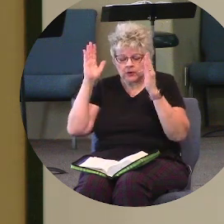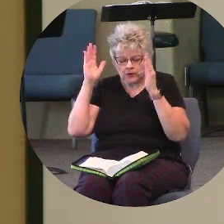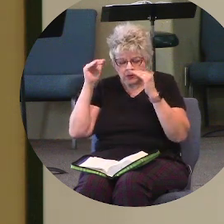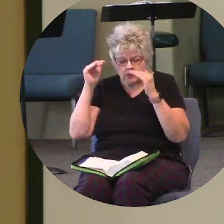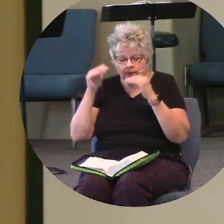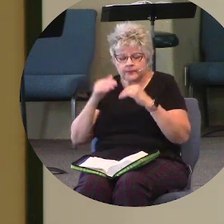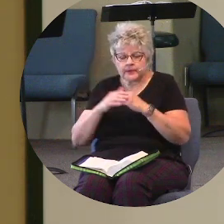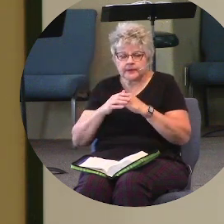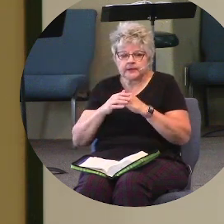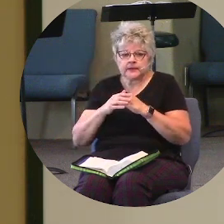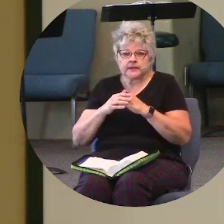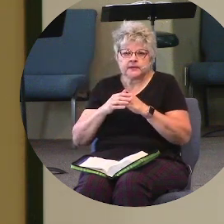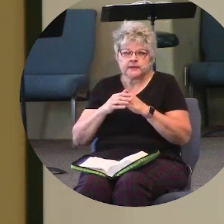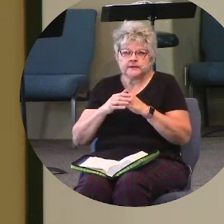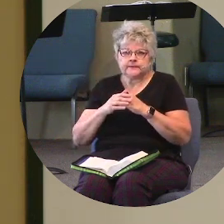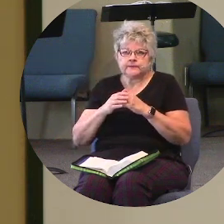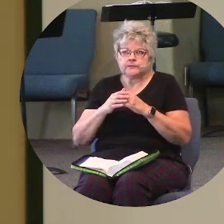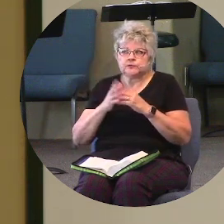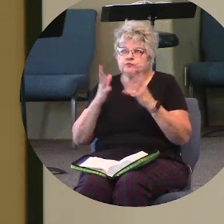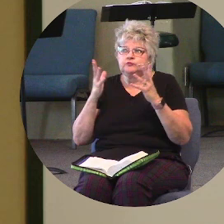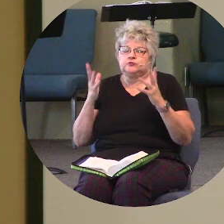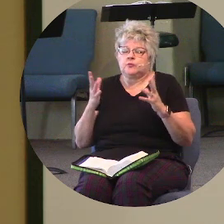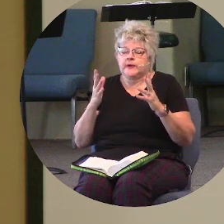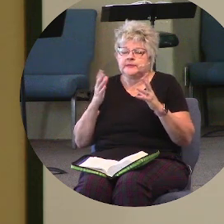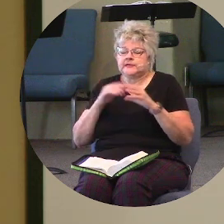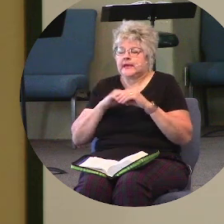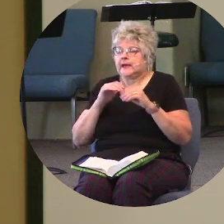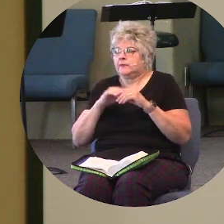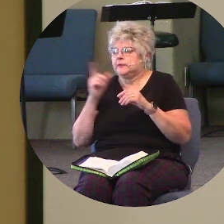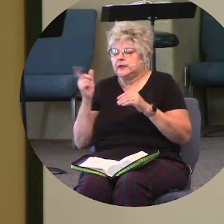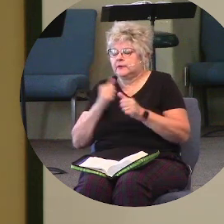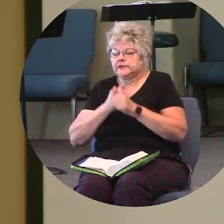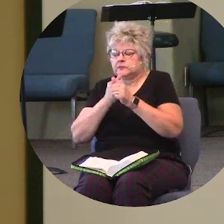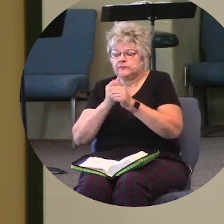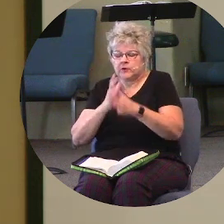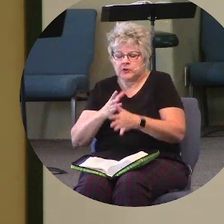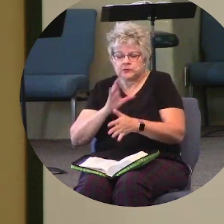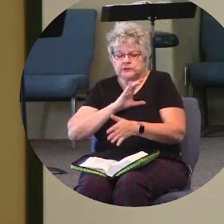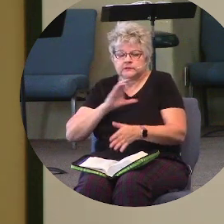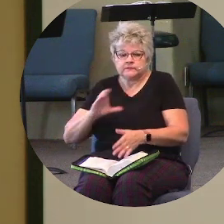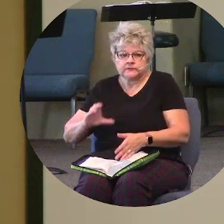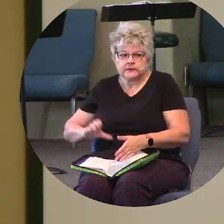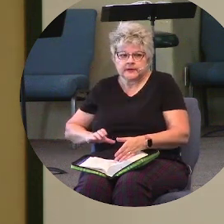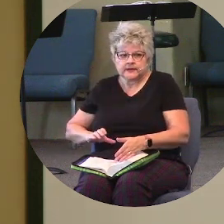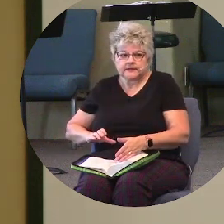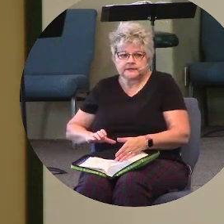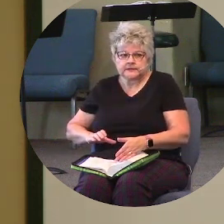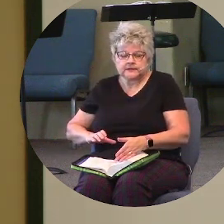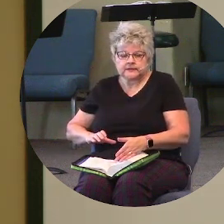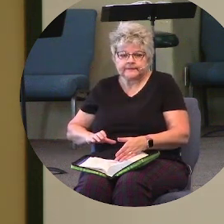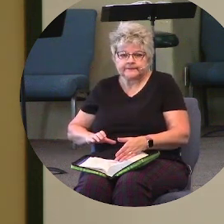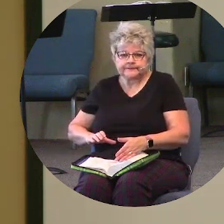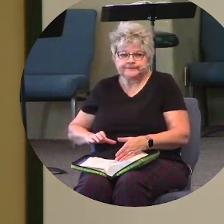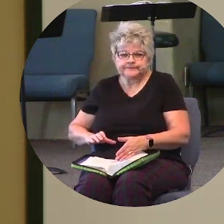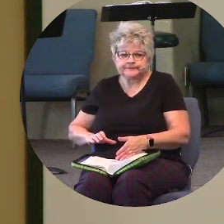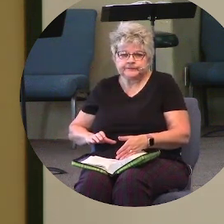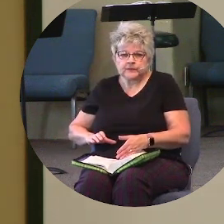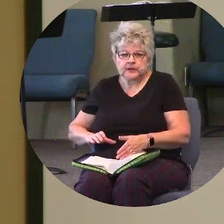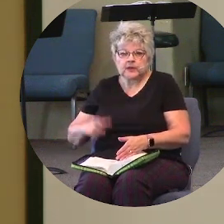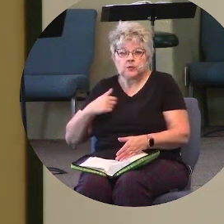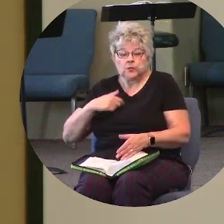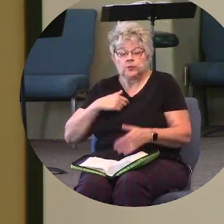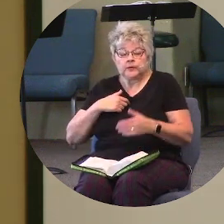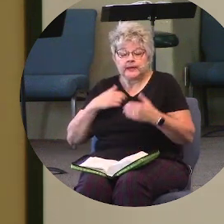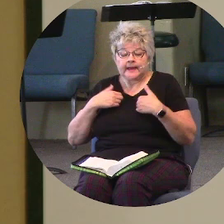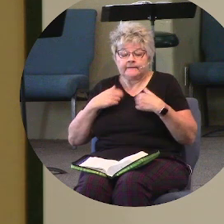out there for us as followers of Christ, that we have the